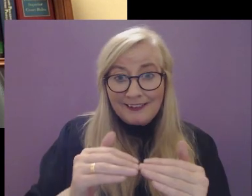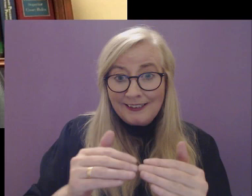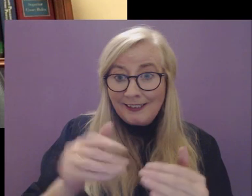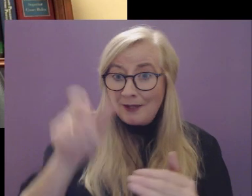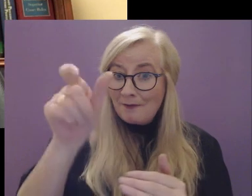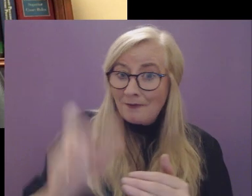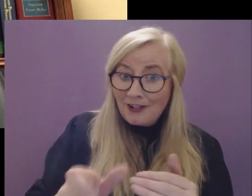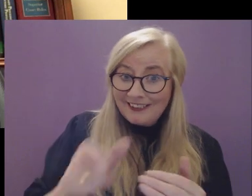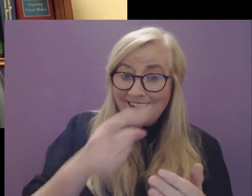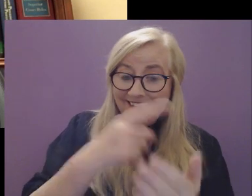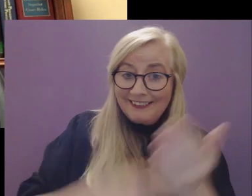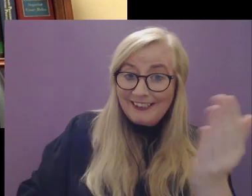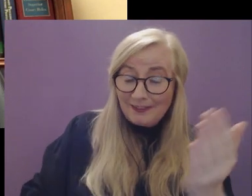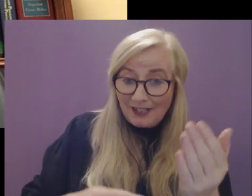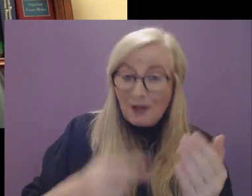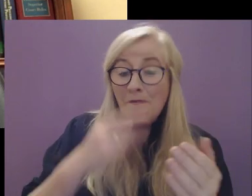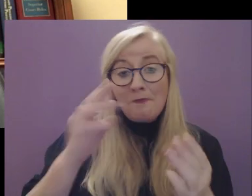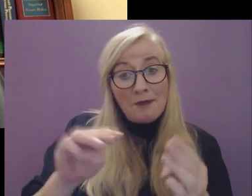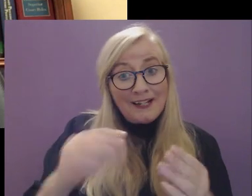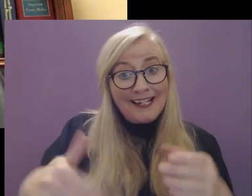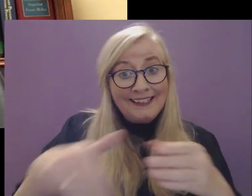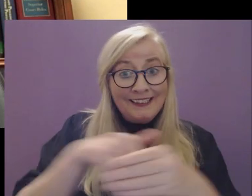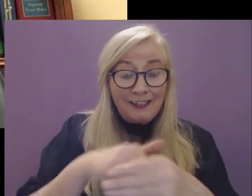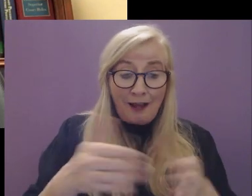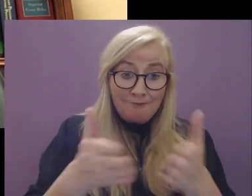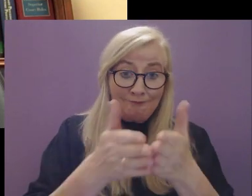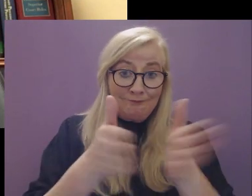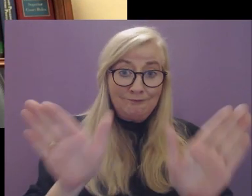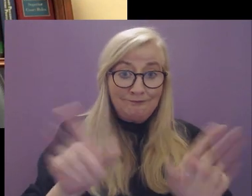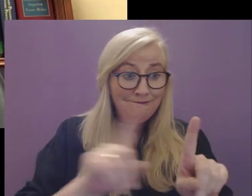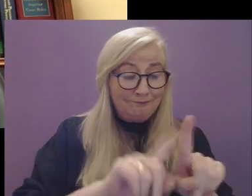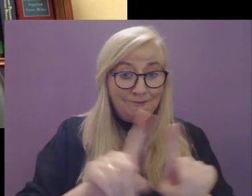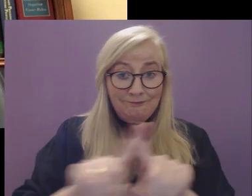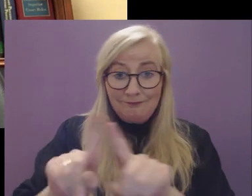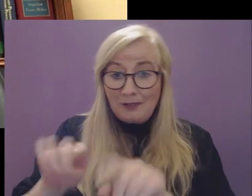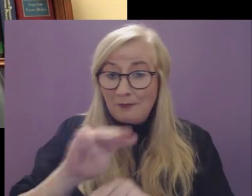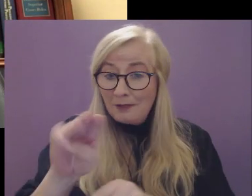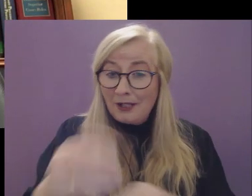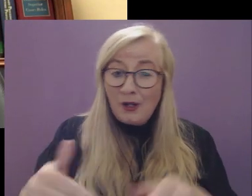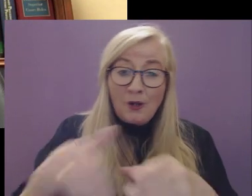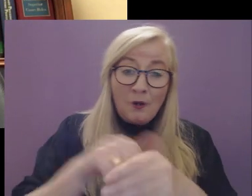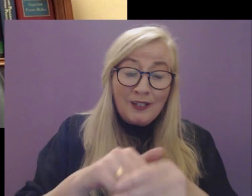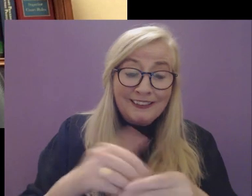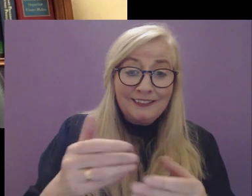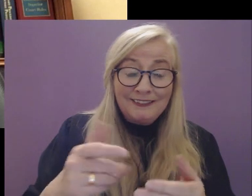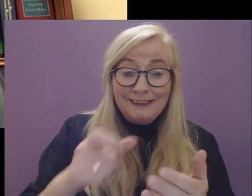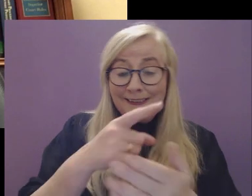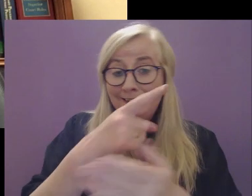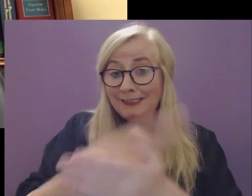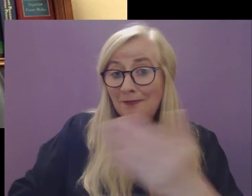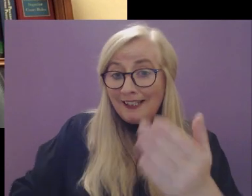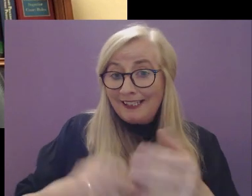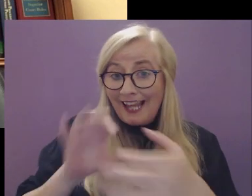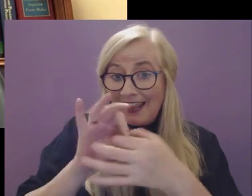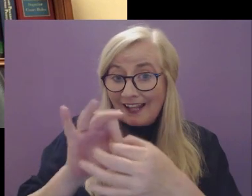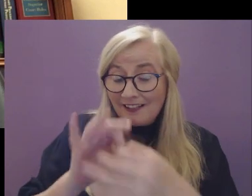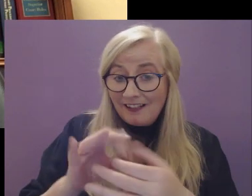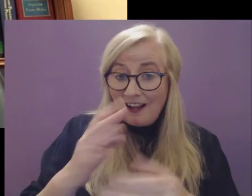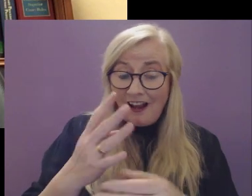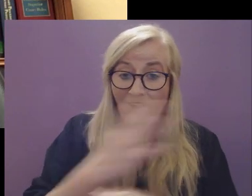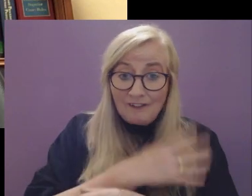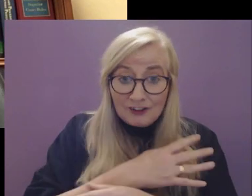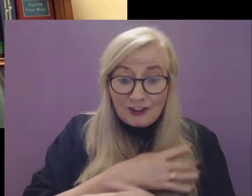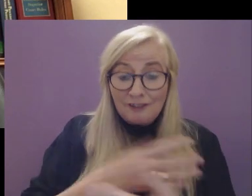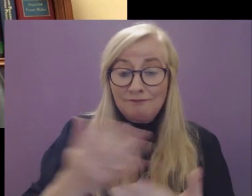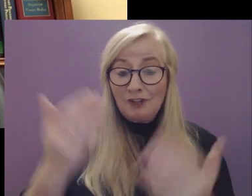disabilities might require the involvement of a range of people, including the Disability Liaison Officer, the